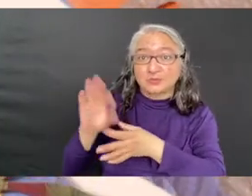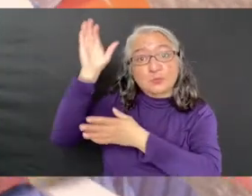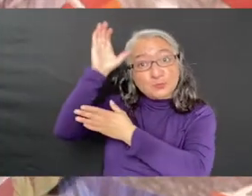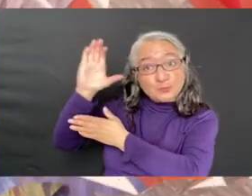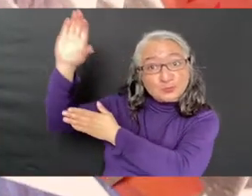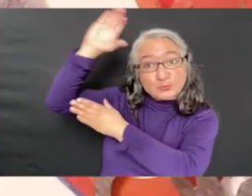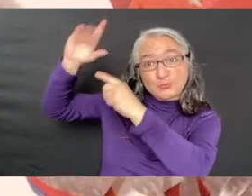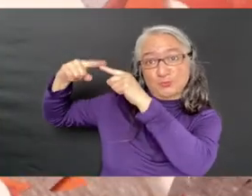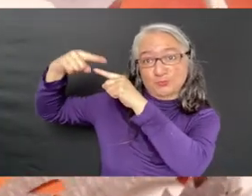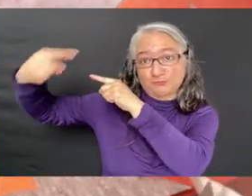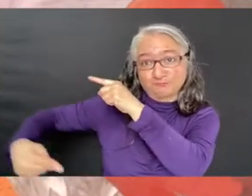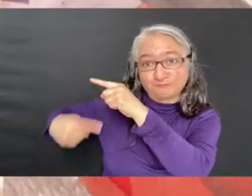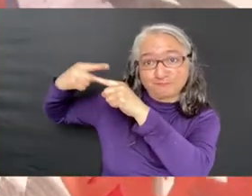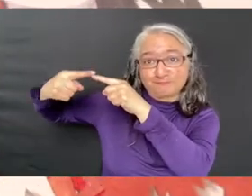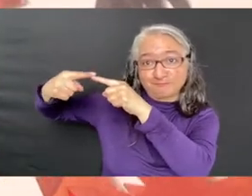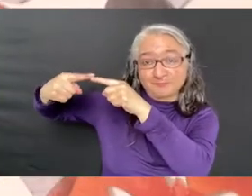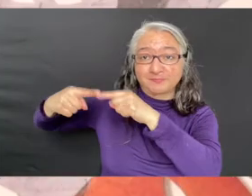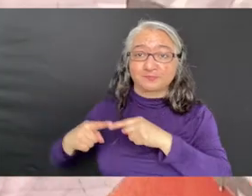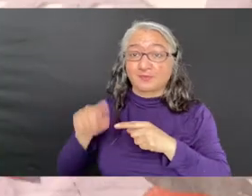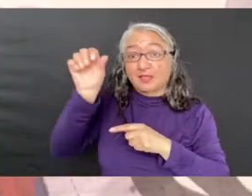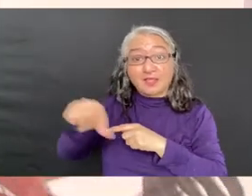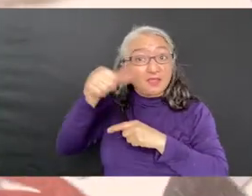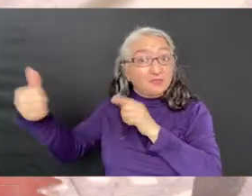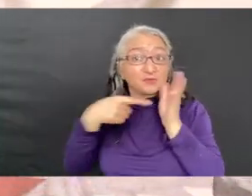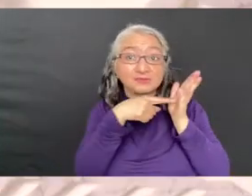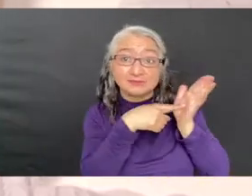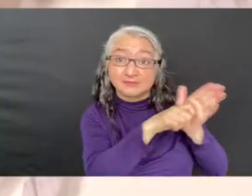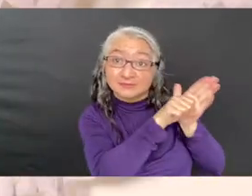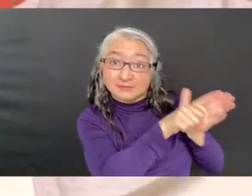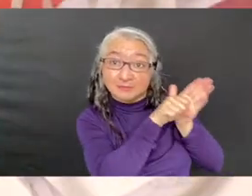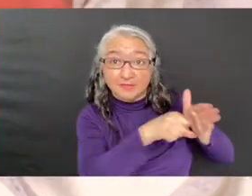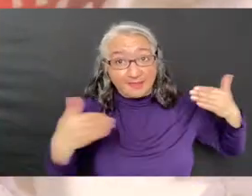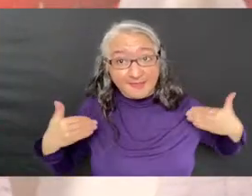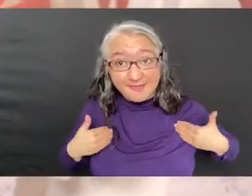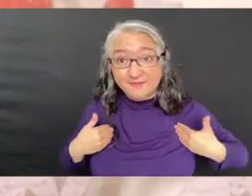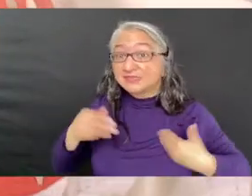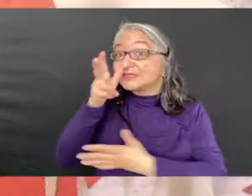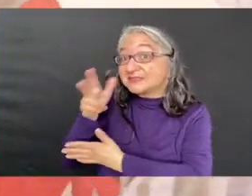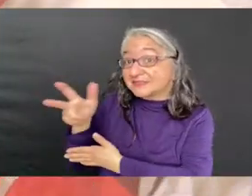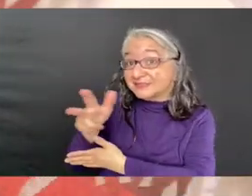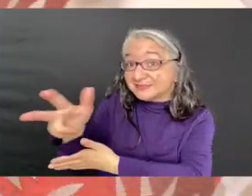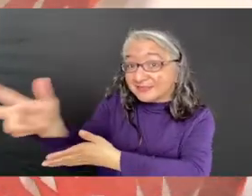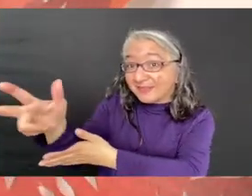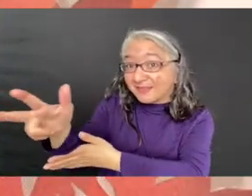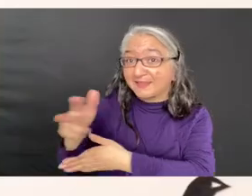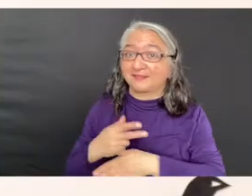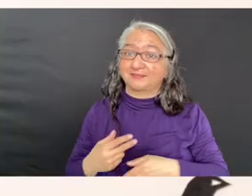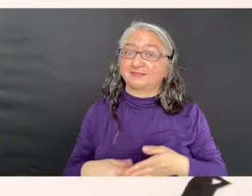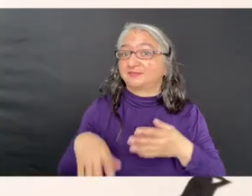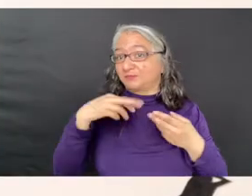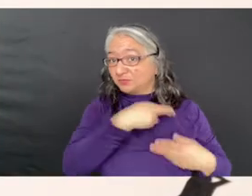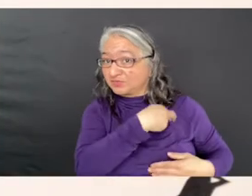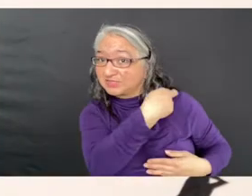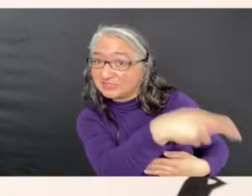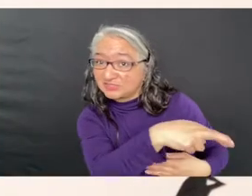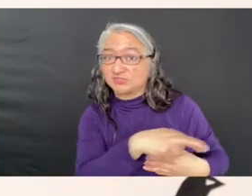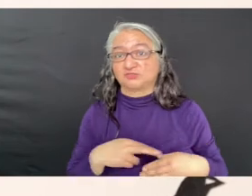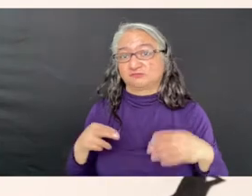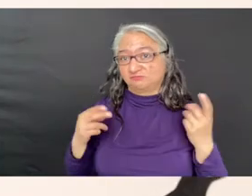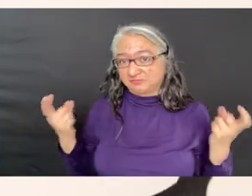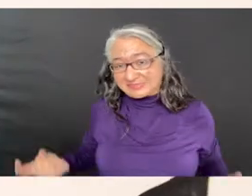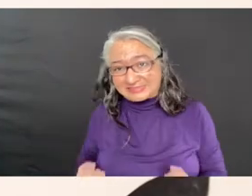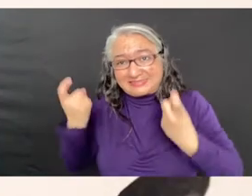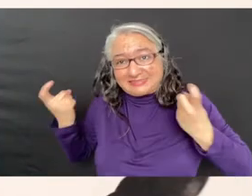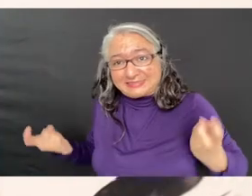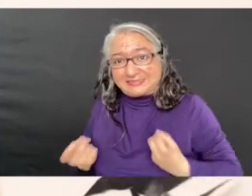on the lunar calendar. Other symbols abound as well. Snakes, symbolic in various religions, can